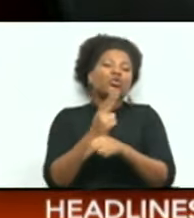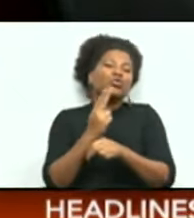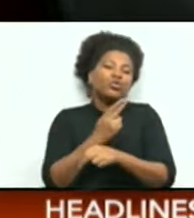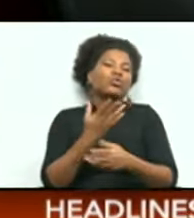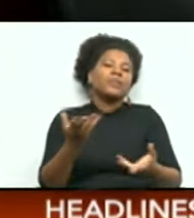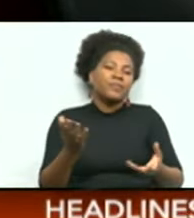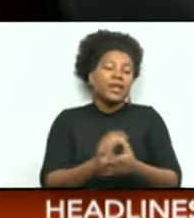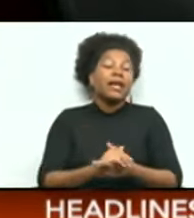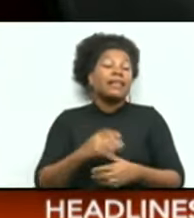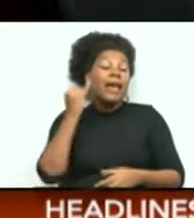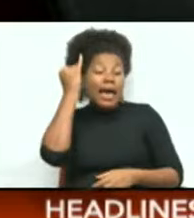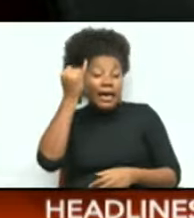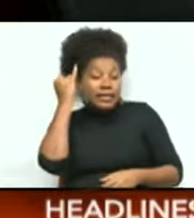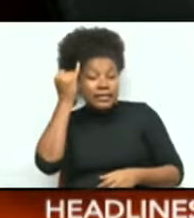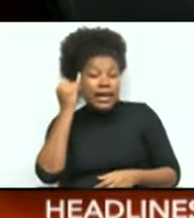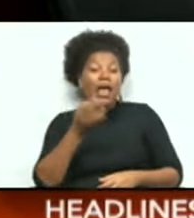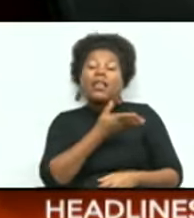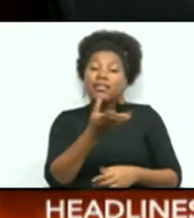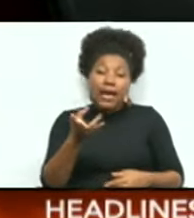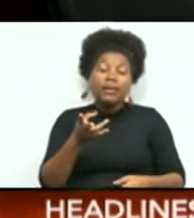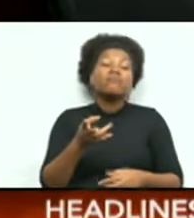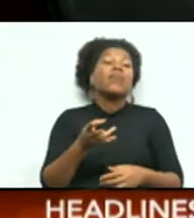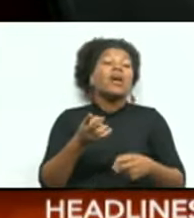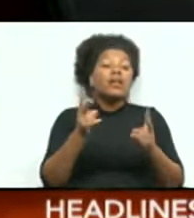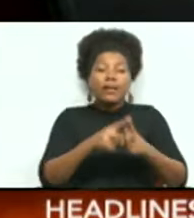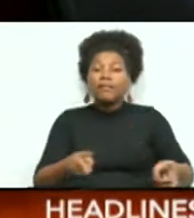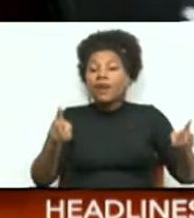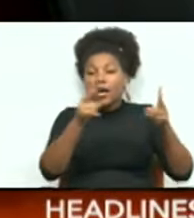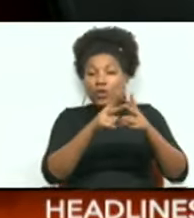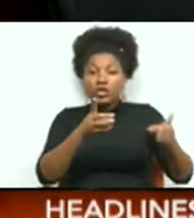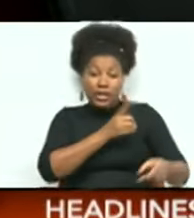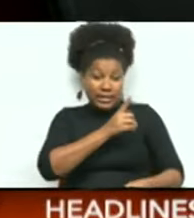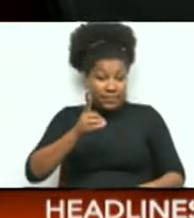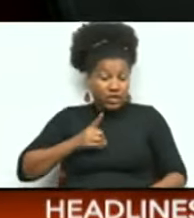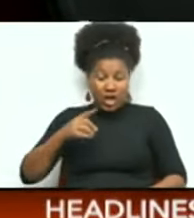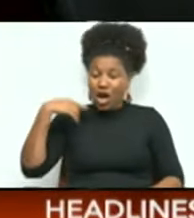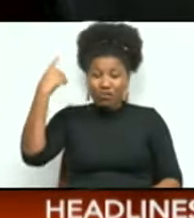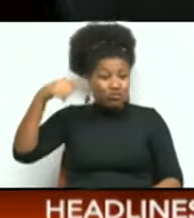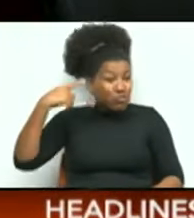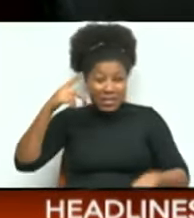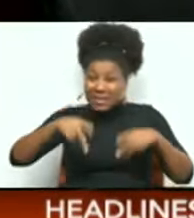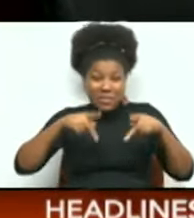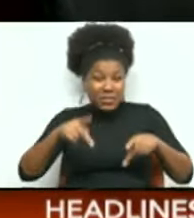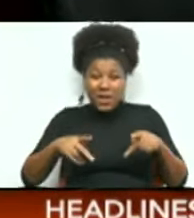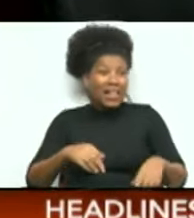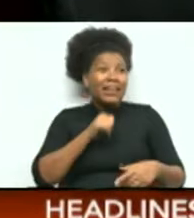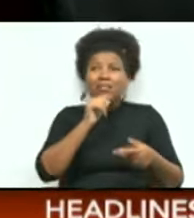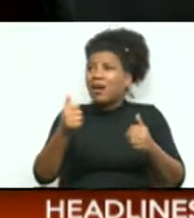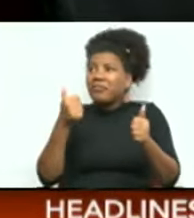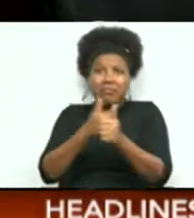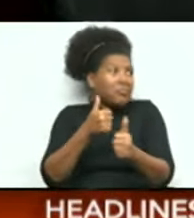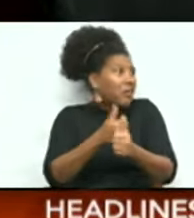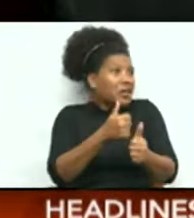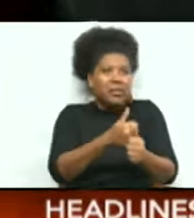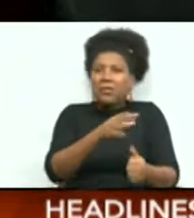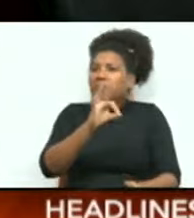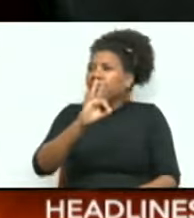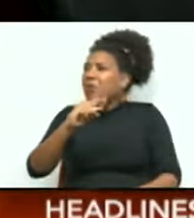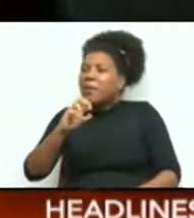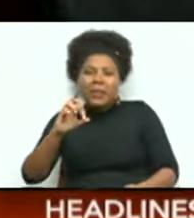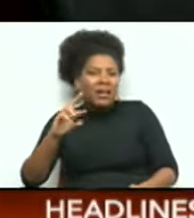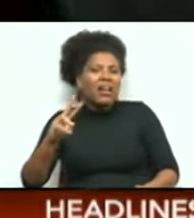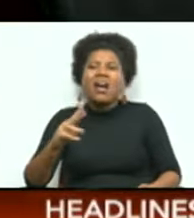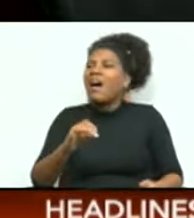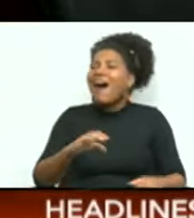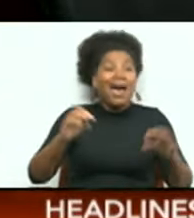idea that the valuation division set up crazy people and they didn't follow any formula and they did no